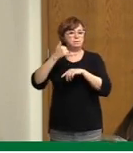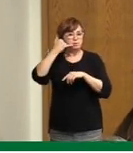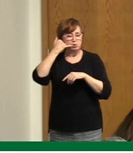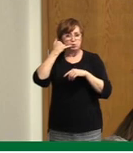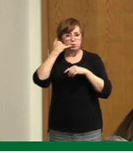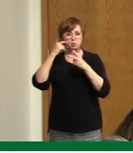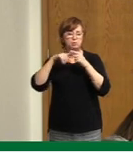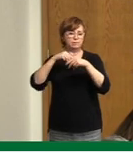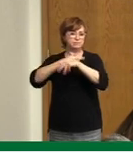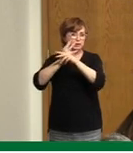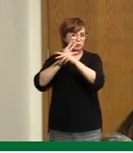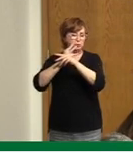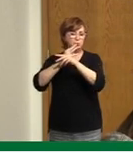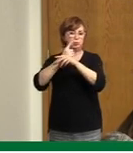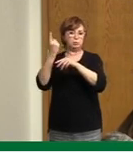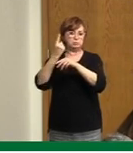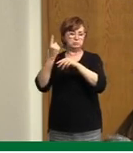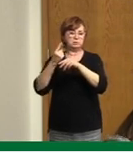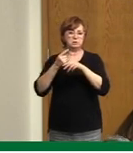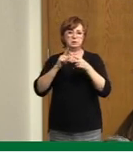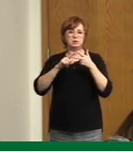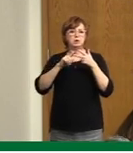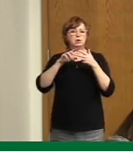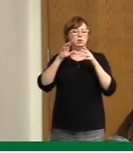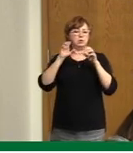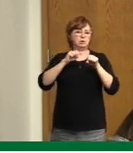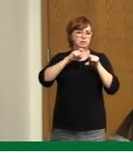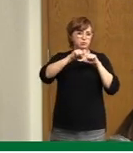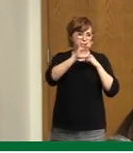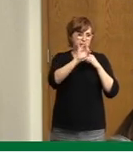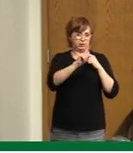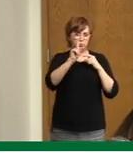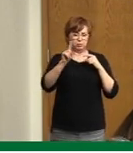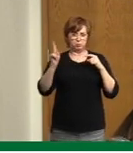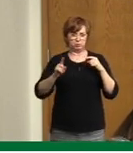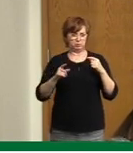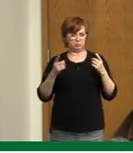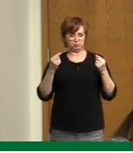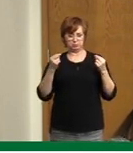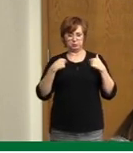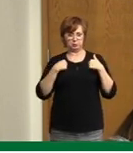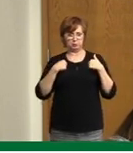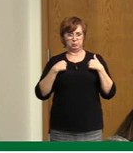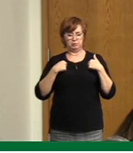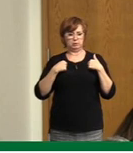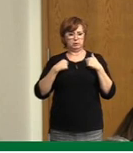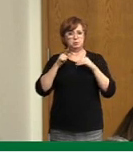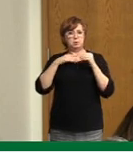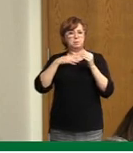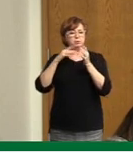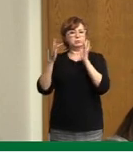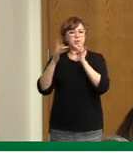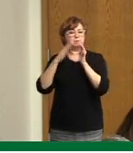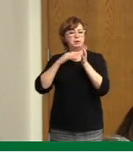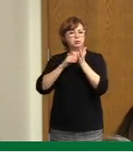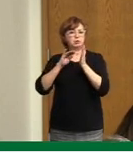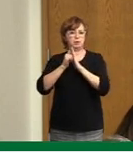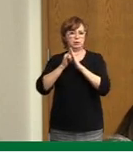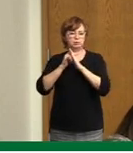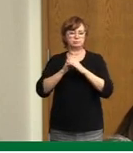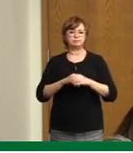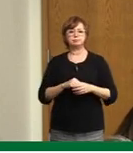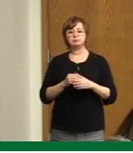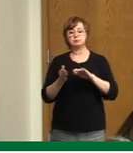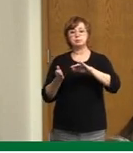either Healthline or your family physician can advise you how and where to seek that. Another question that is on everyone's mind is, of